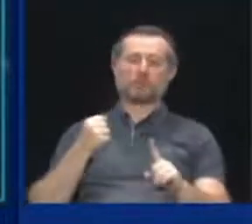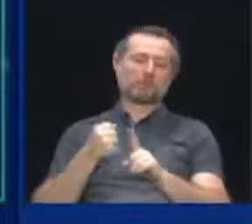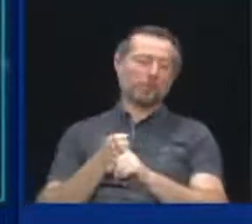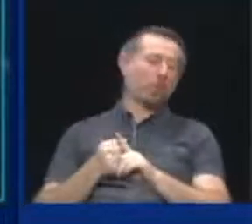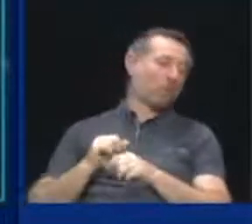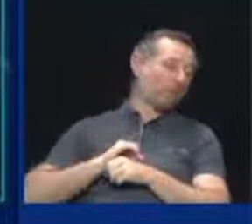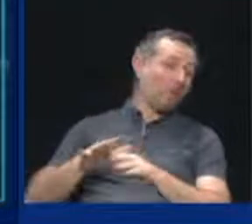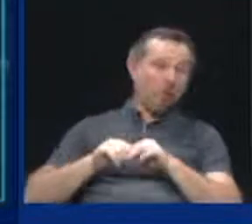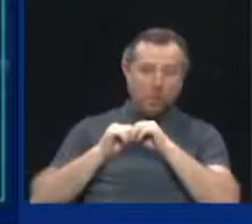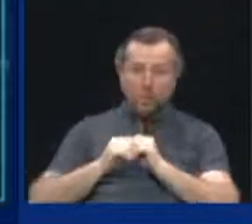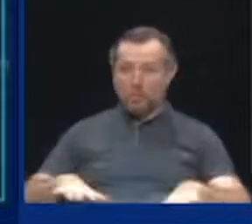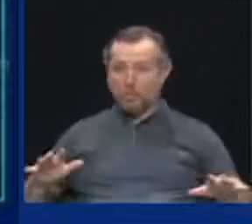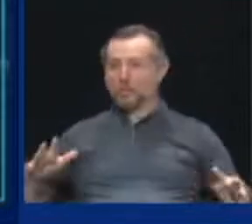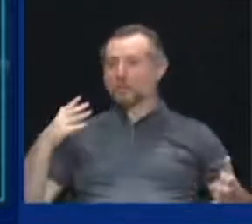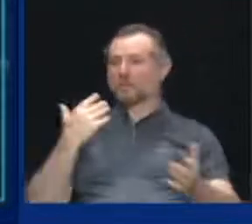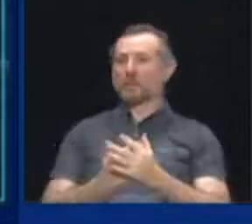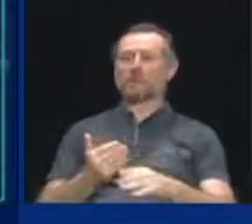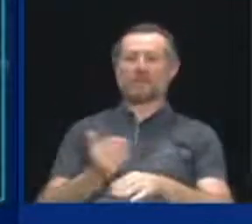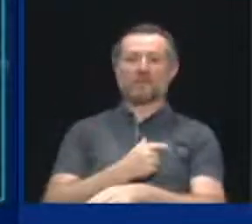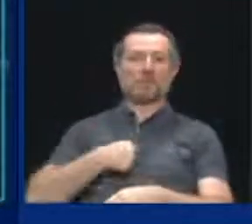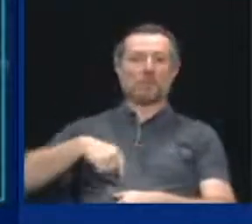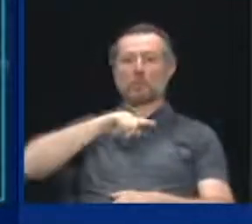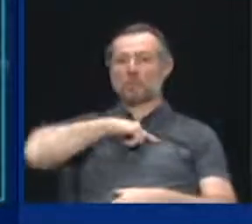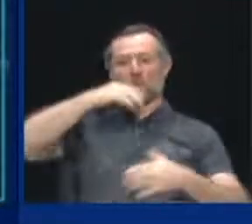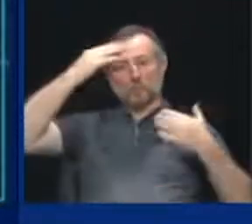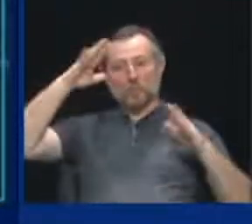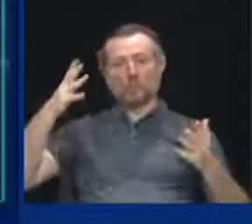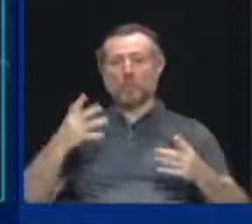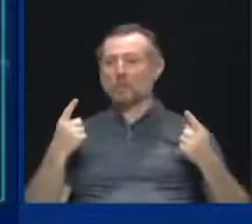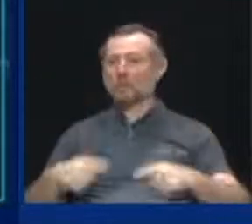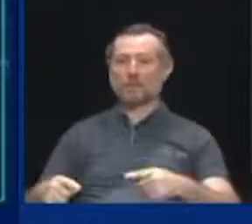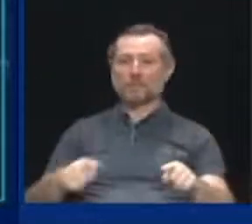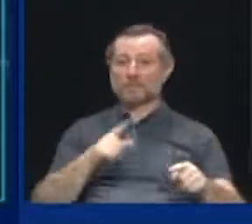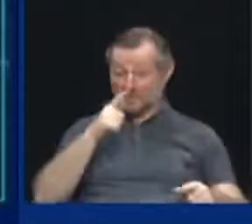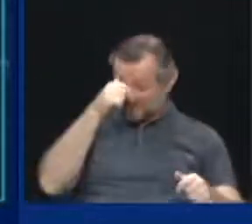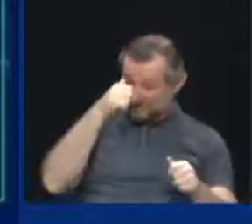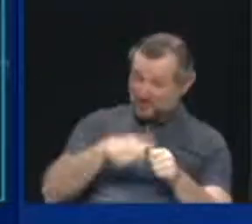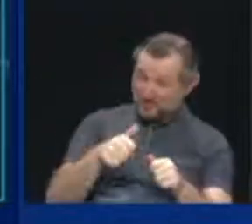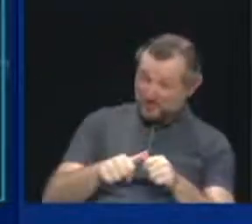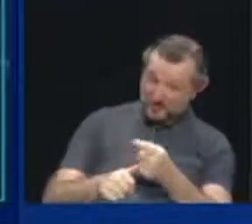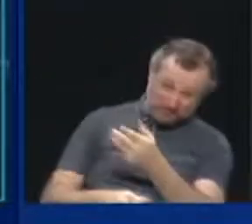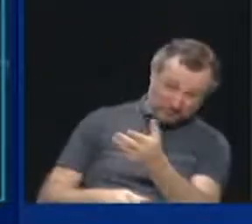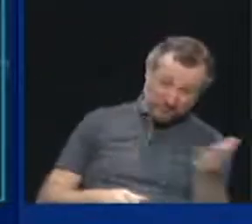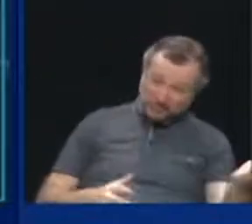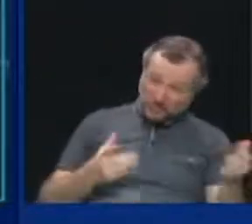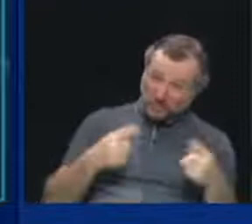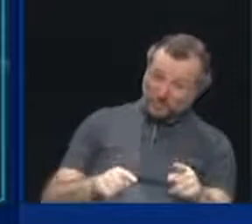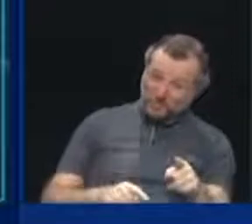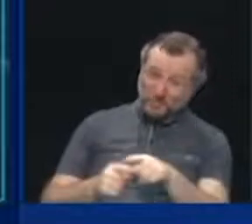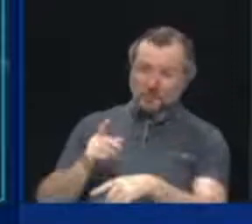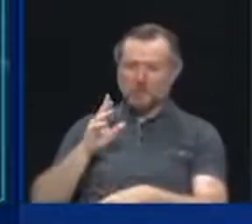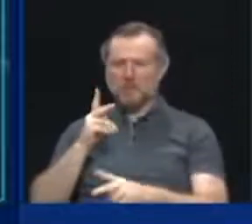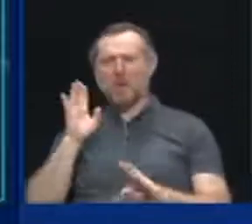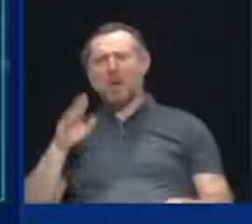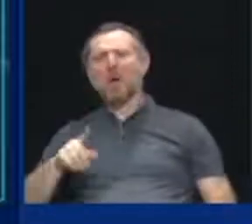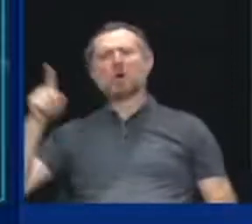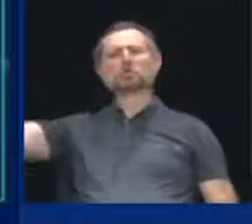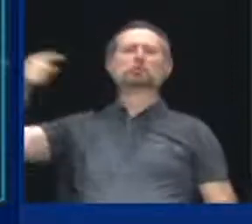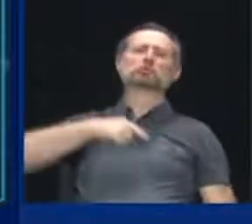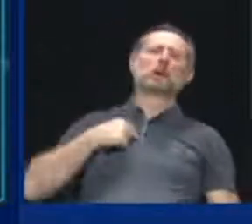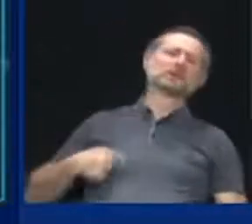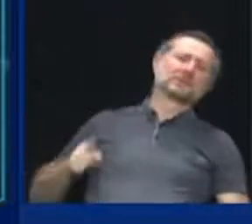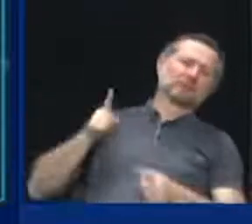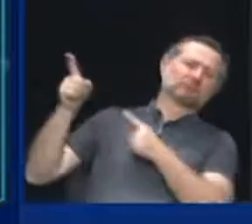here. Remember what happened to us. Everybody was saying COVID was in China. President